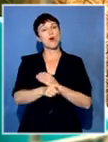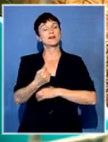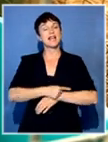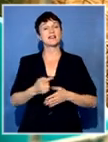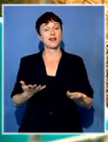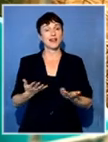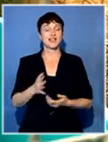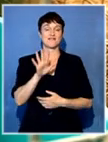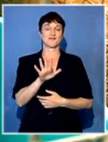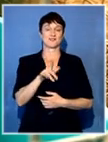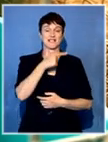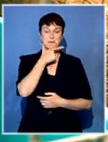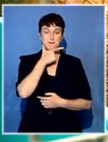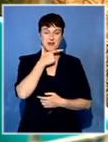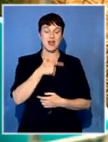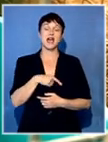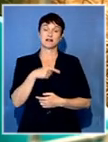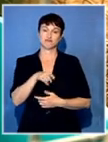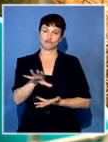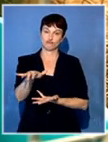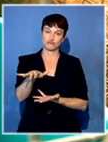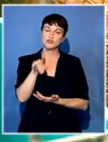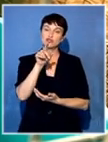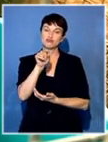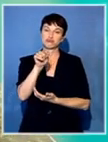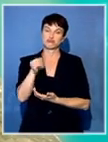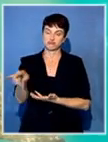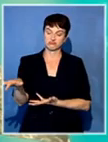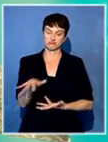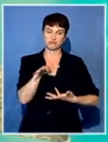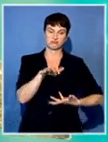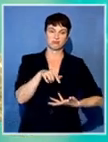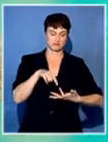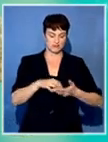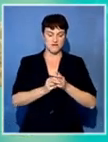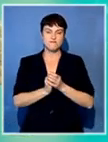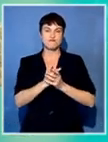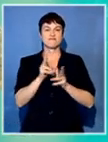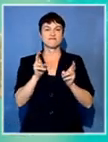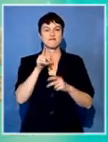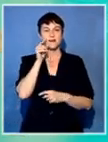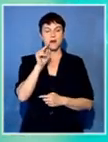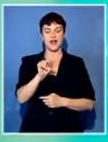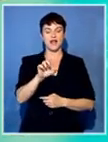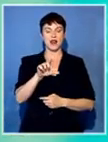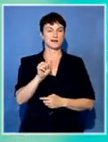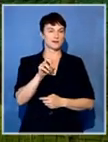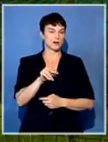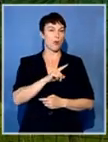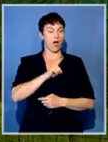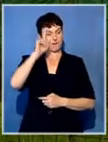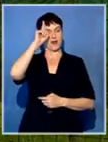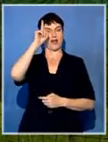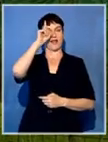chicks were collected from nesting areas and brought here. The first hatchling, Nelson, Nelson was named after